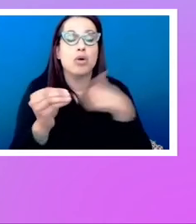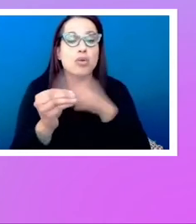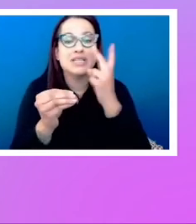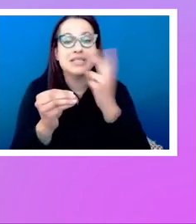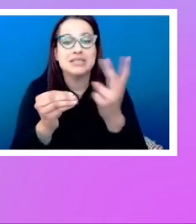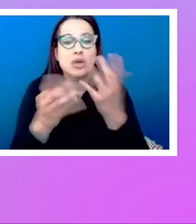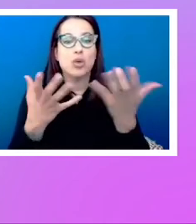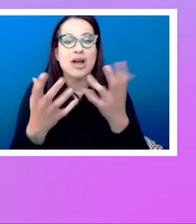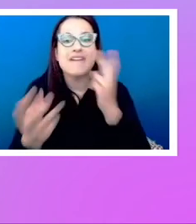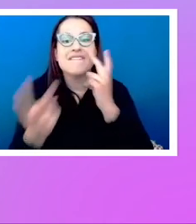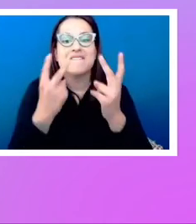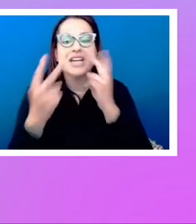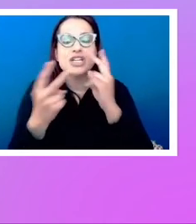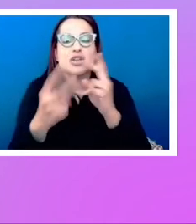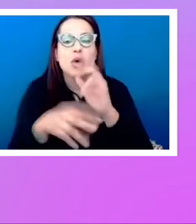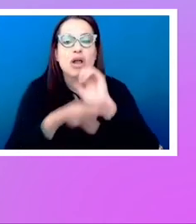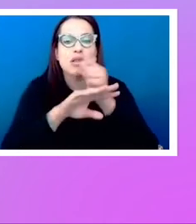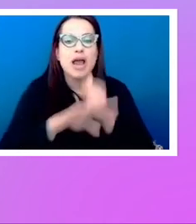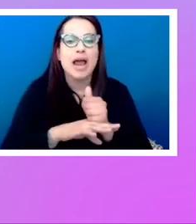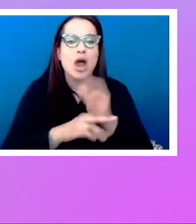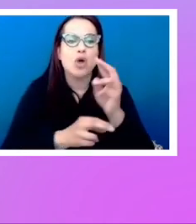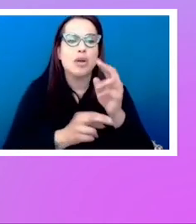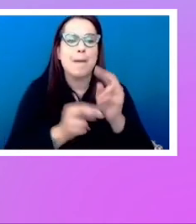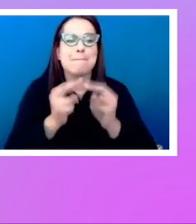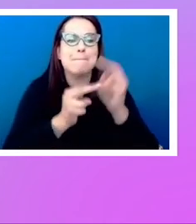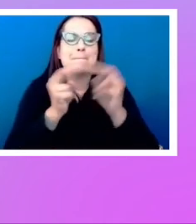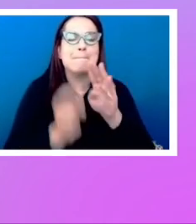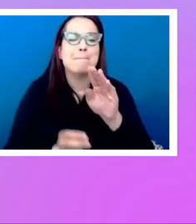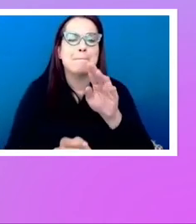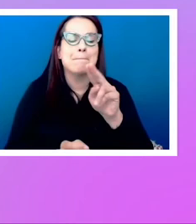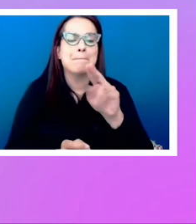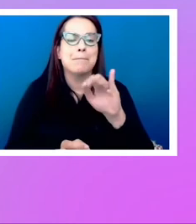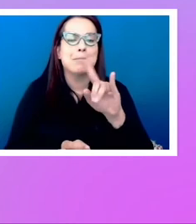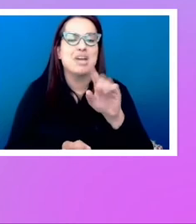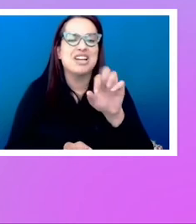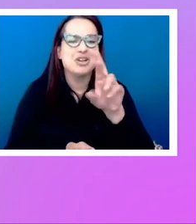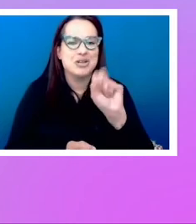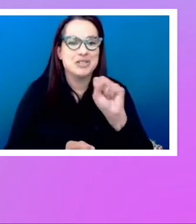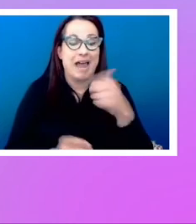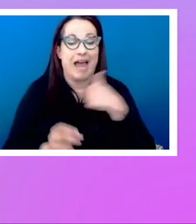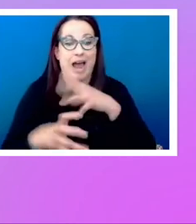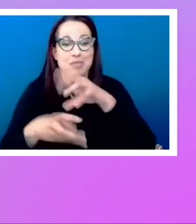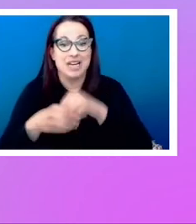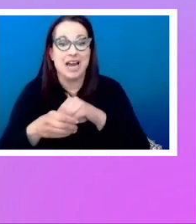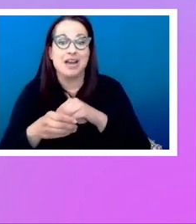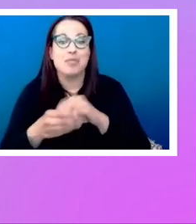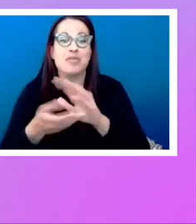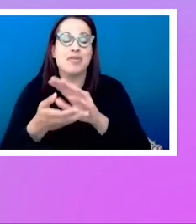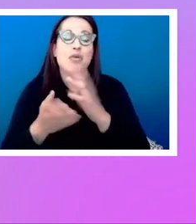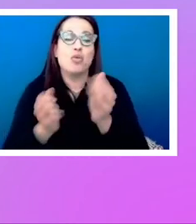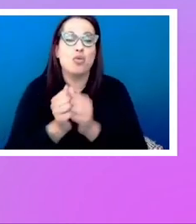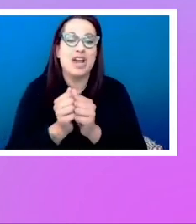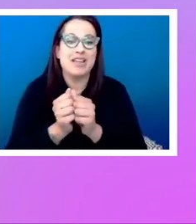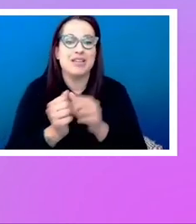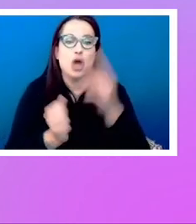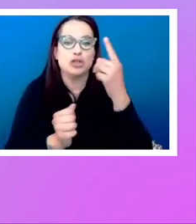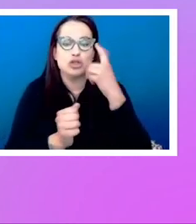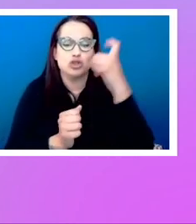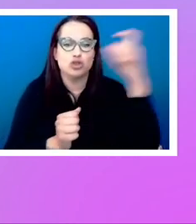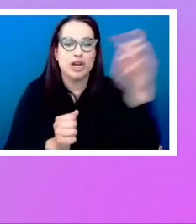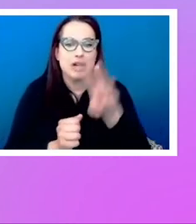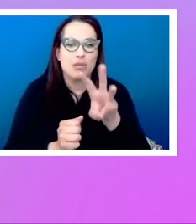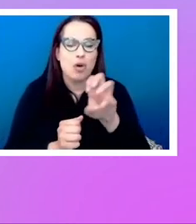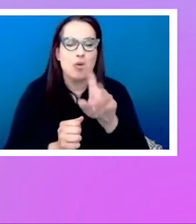layout builders. Now, I actually got into layout by way of Dreamweaver back in the day, I did a lot of work with Dreamweaver and web standards.